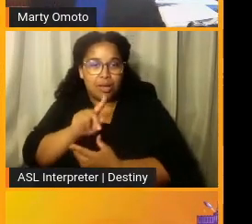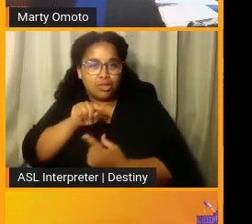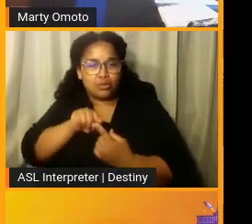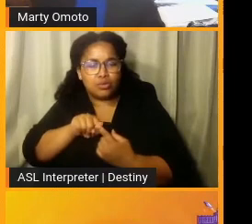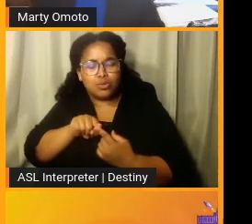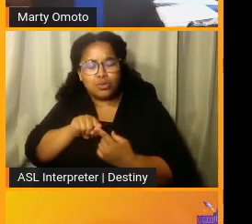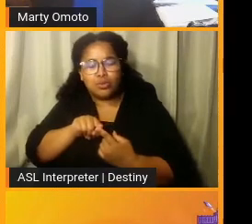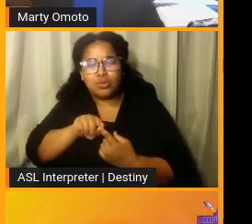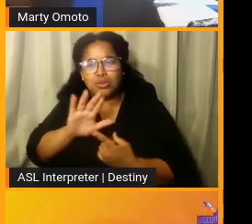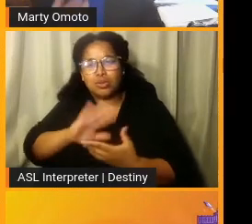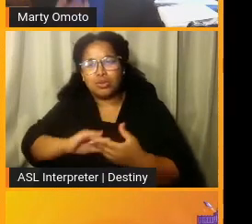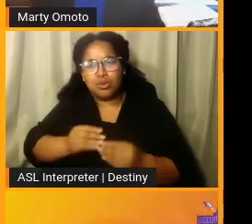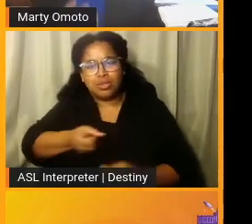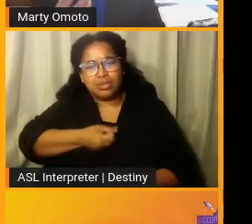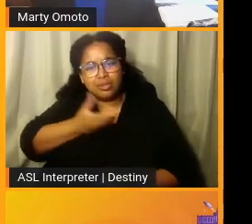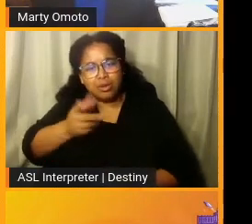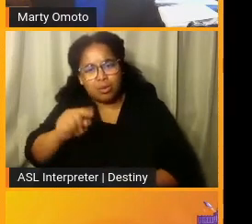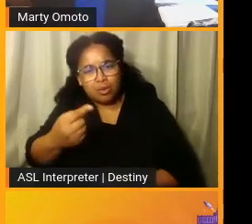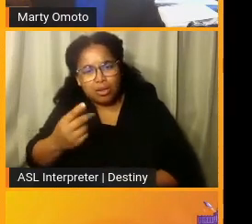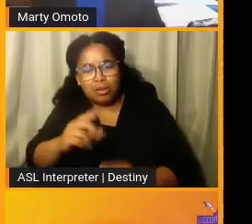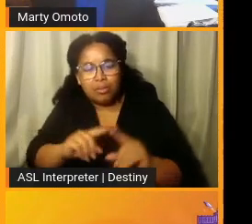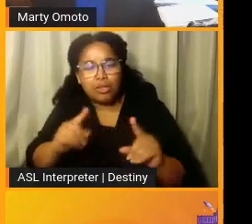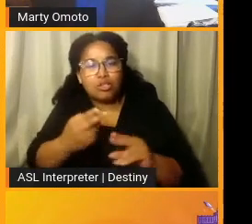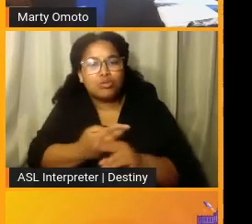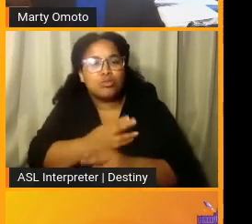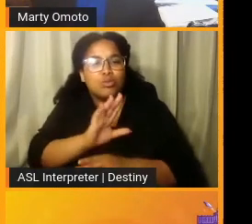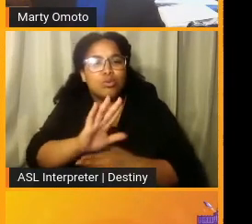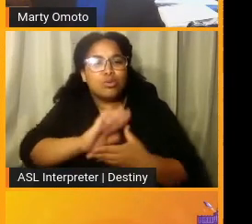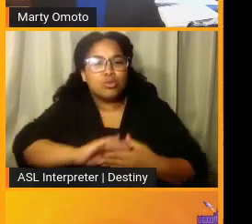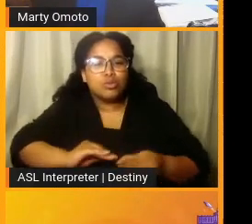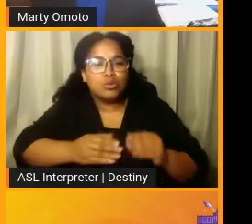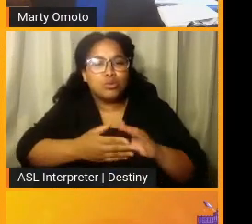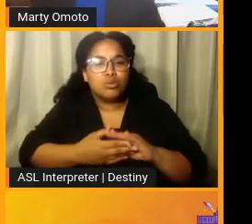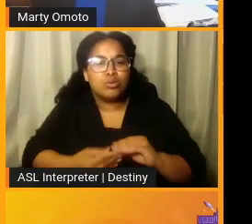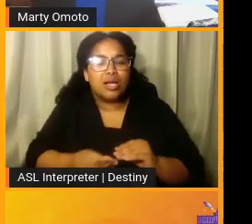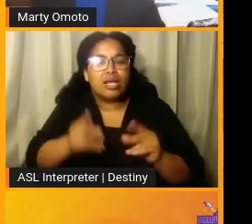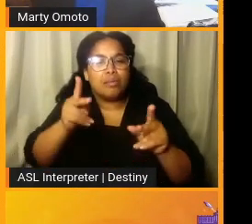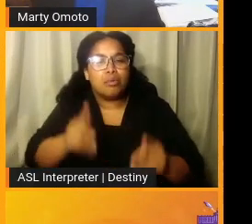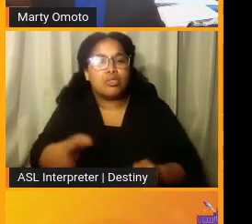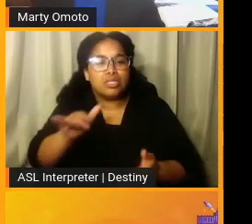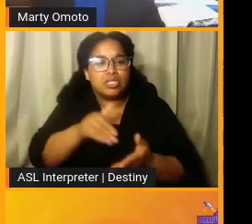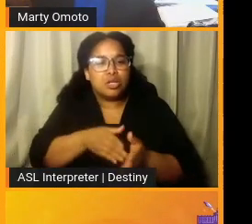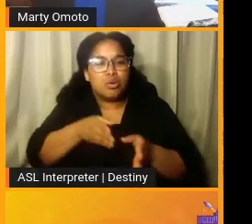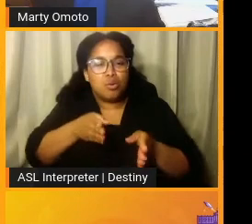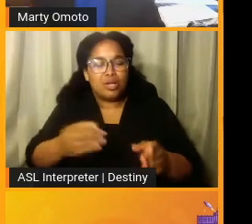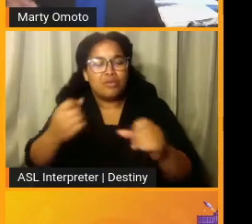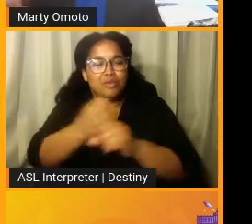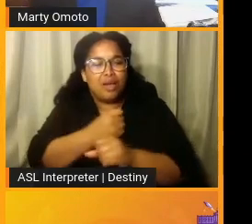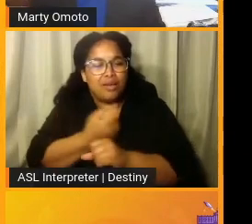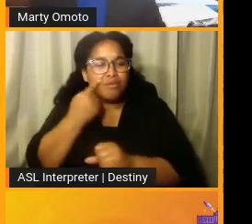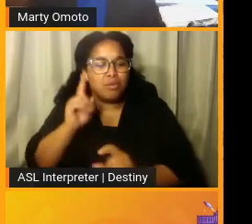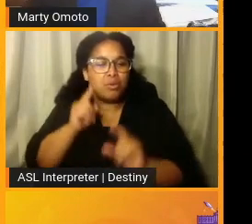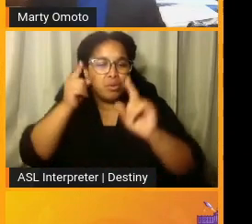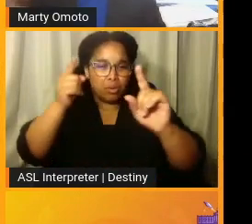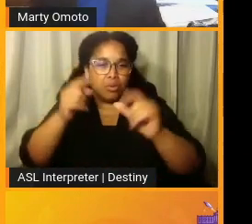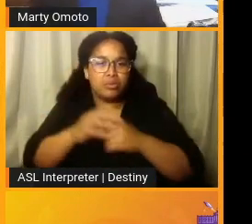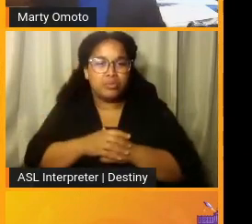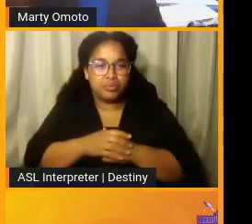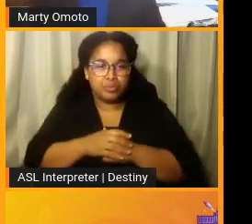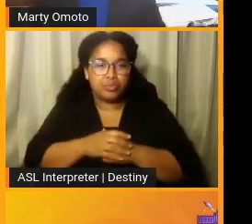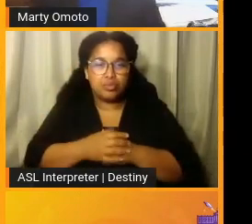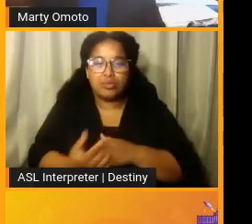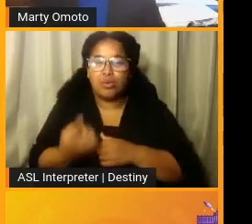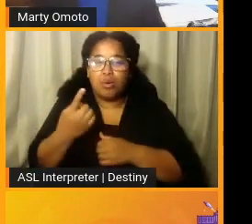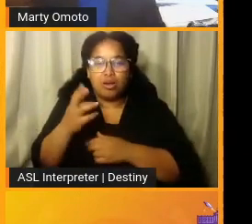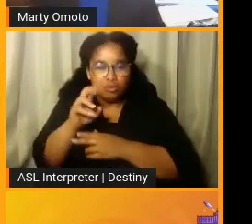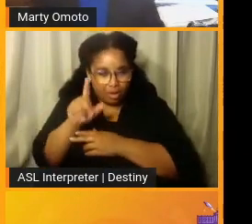telling your story, but using that story in a person-centered way to fight for the things that we believe in. And this is one of the